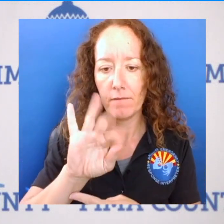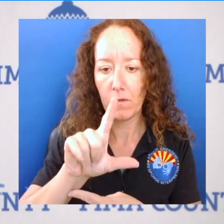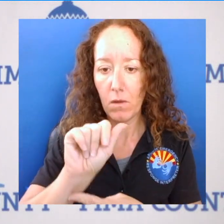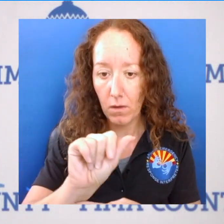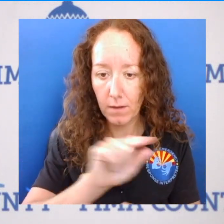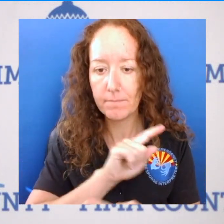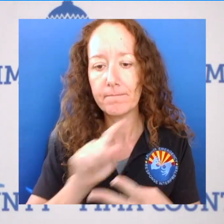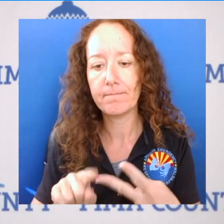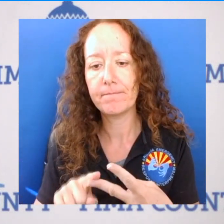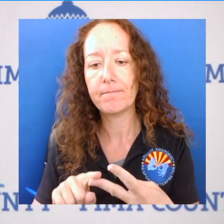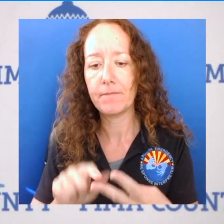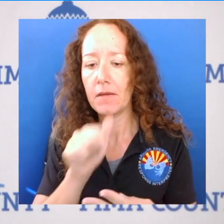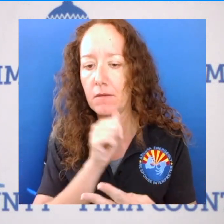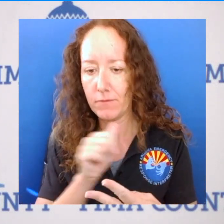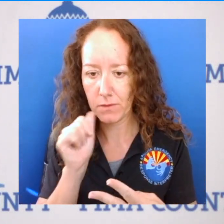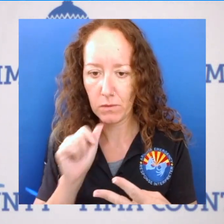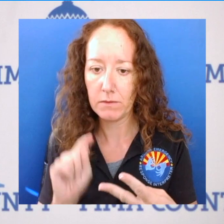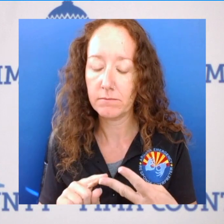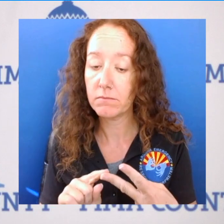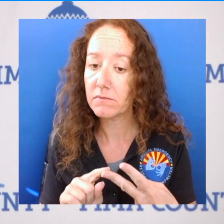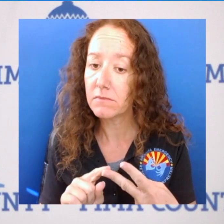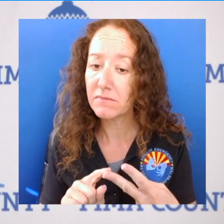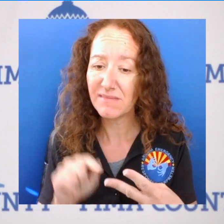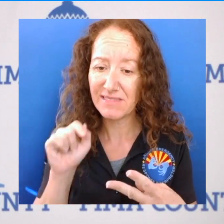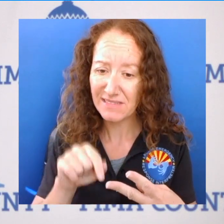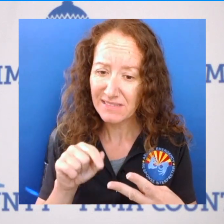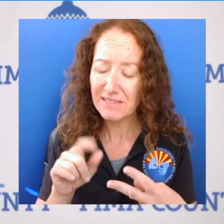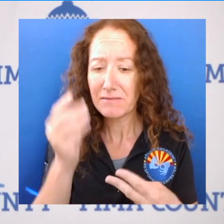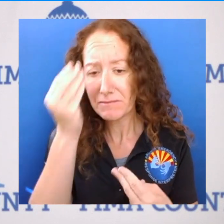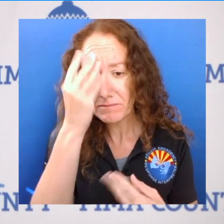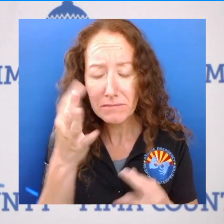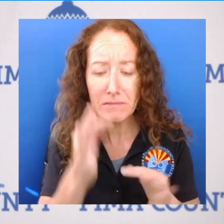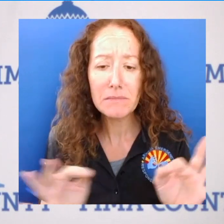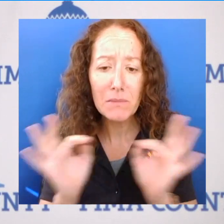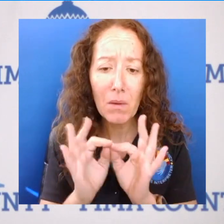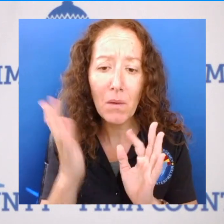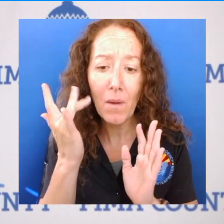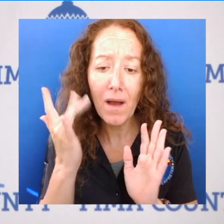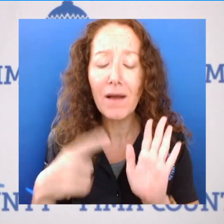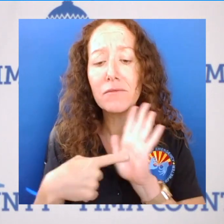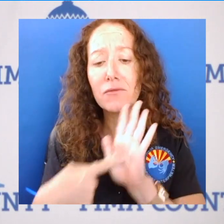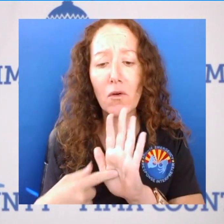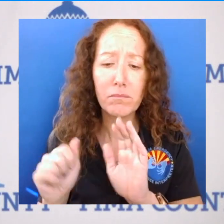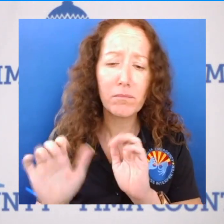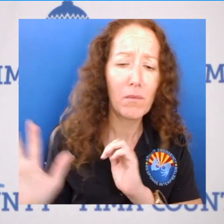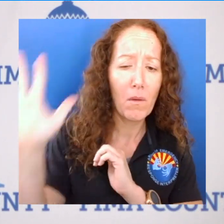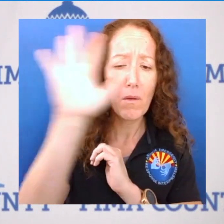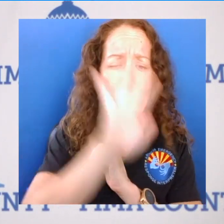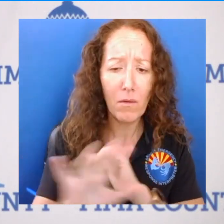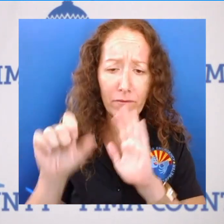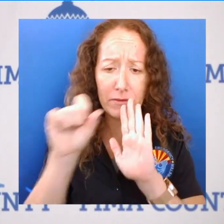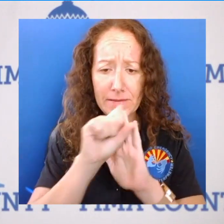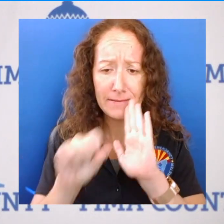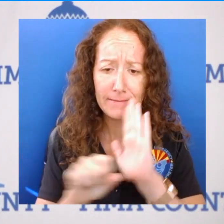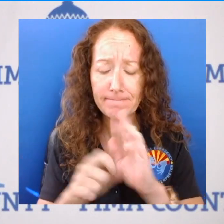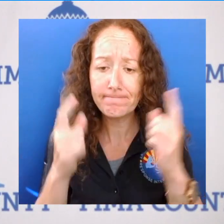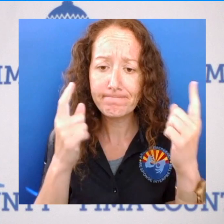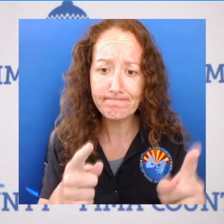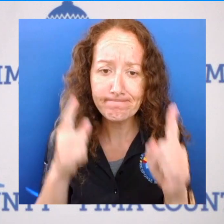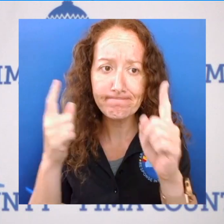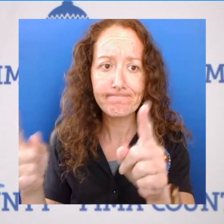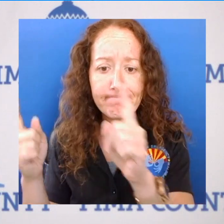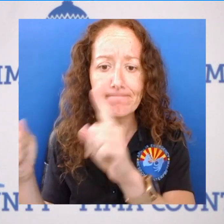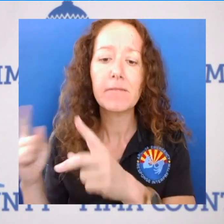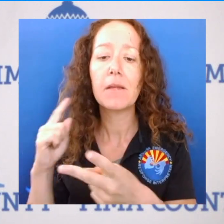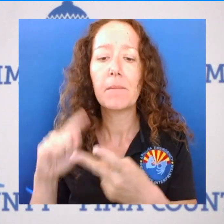is because it reflects what's happening in the state, but also in our community. So as we wrap up this video,